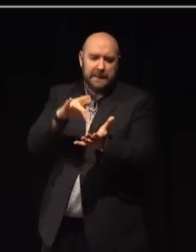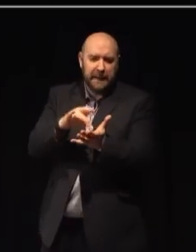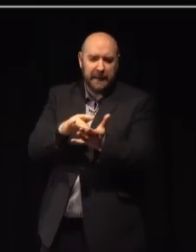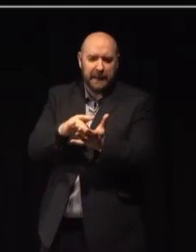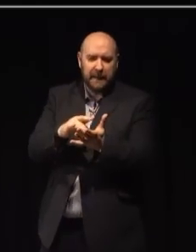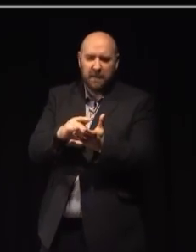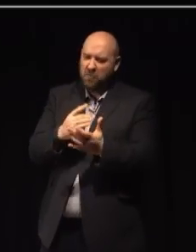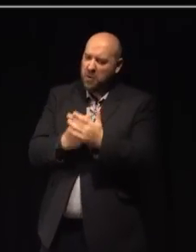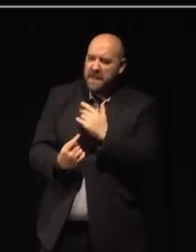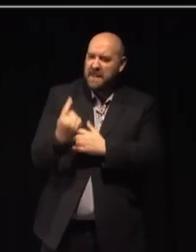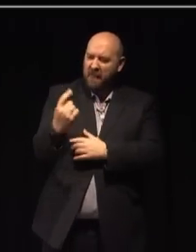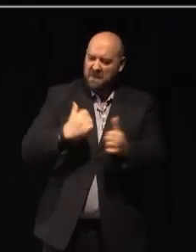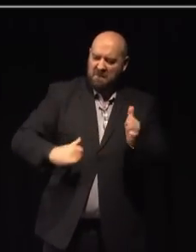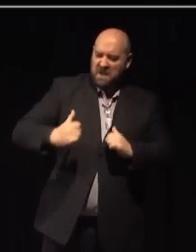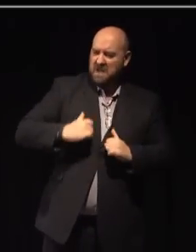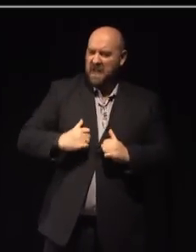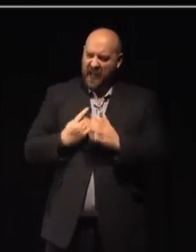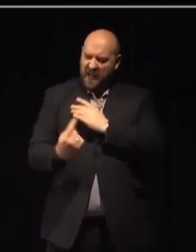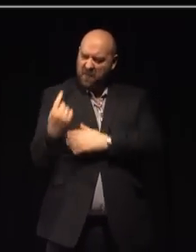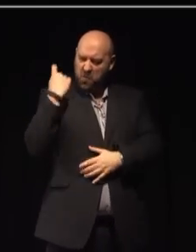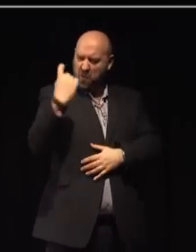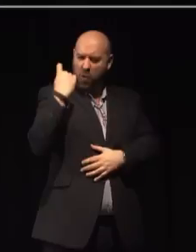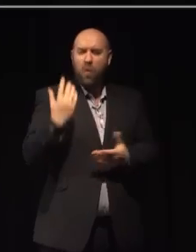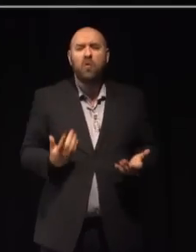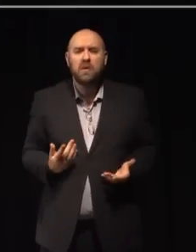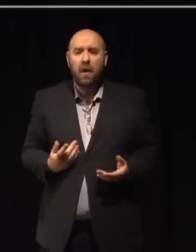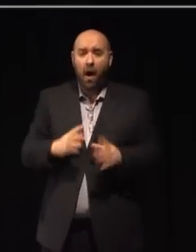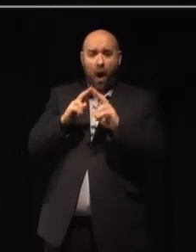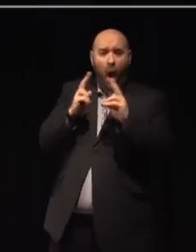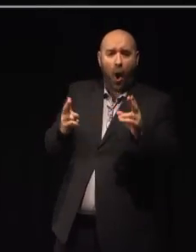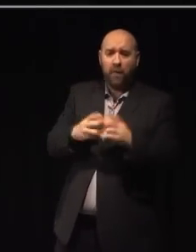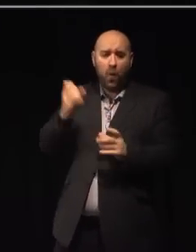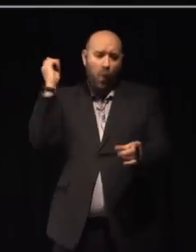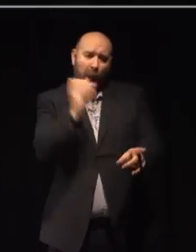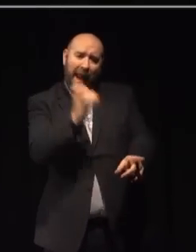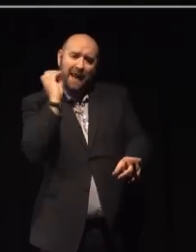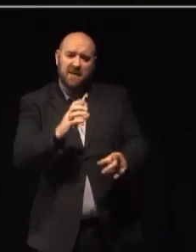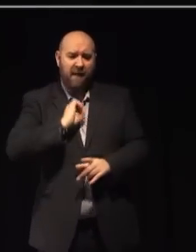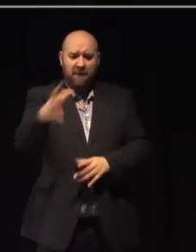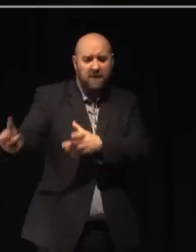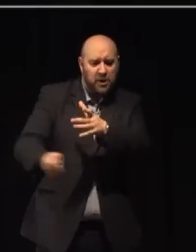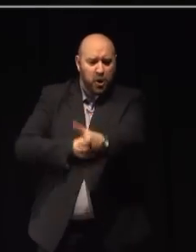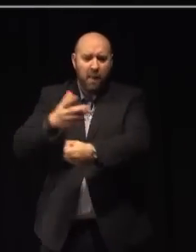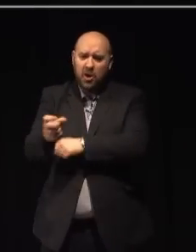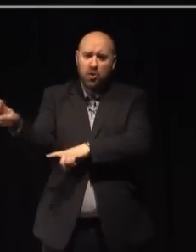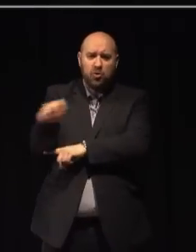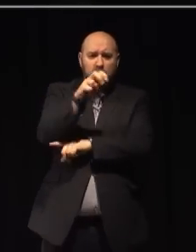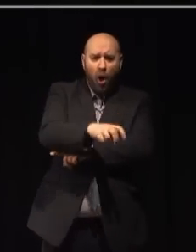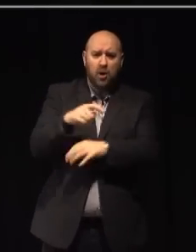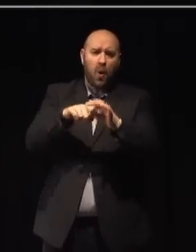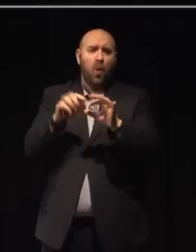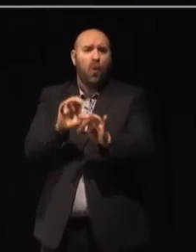that prizes self-sufficiency and individual thought. A home to whalers, fishermen, dockers, Quakers,